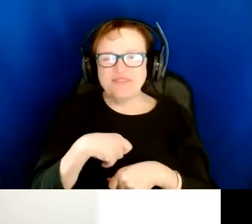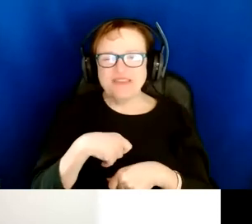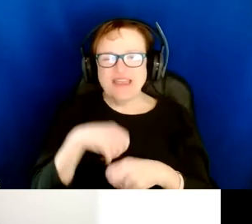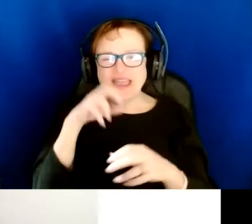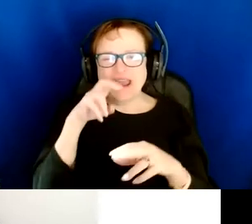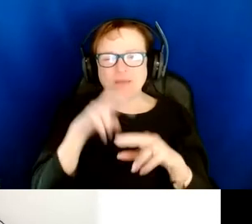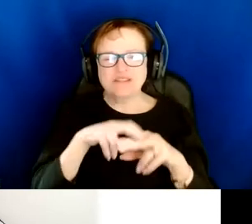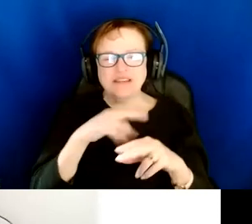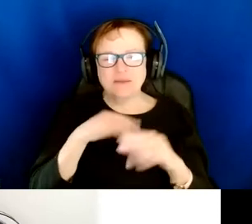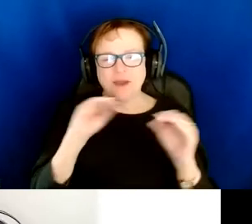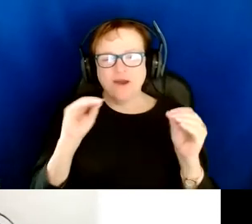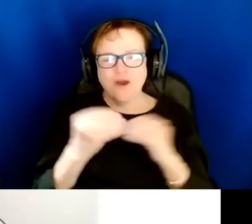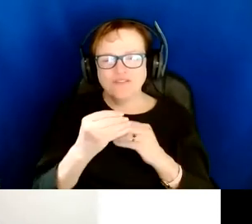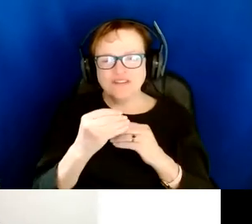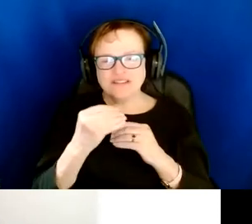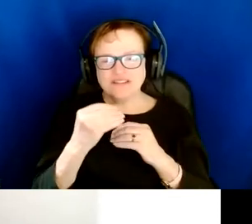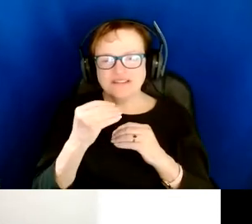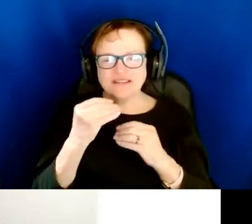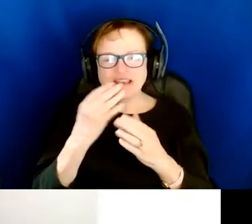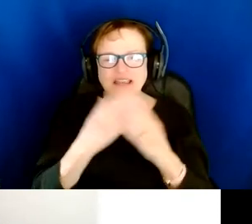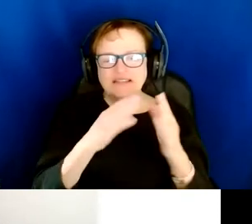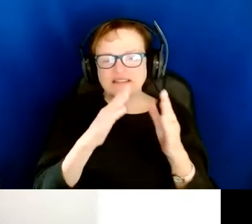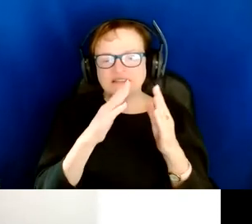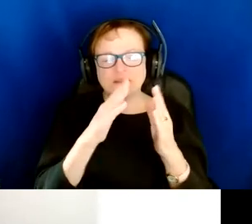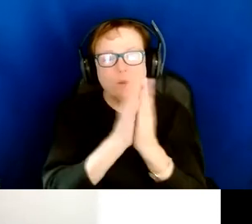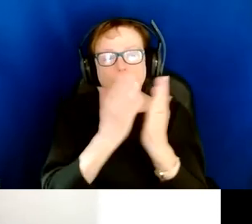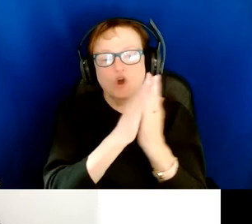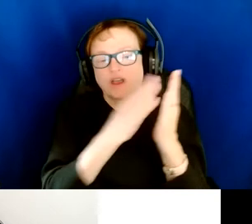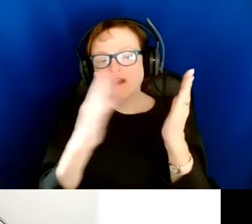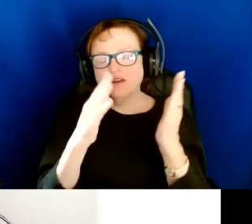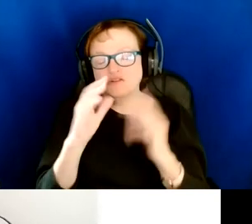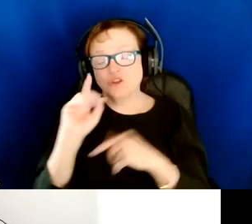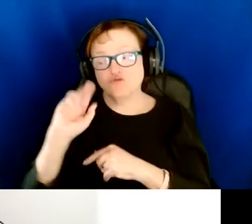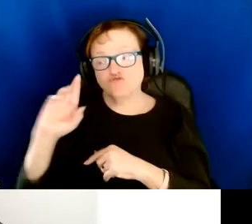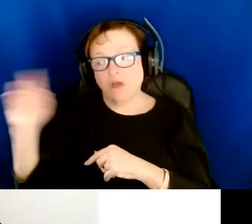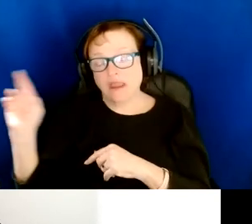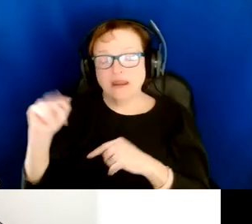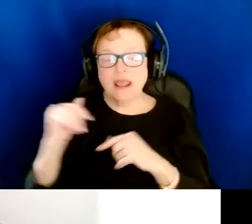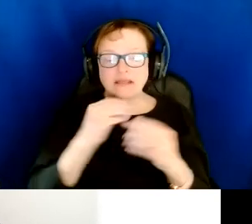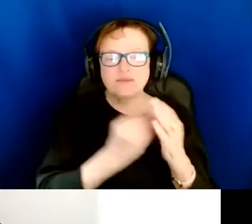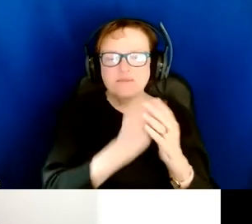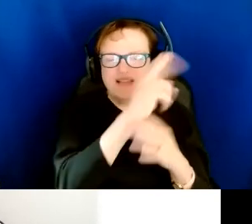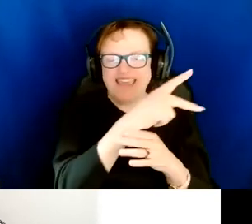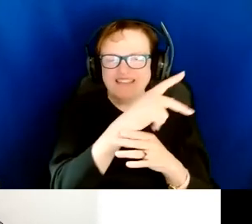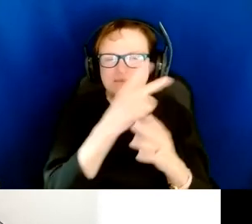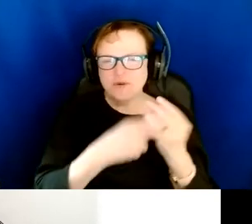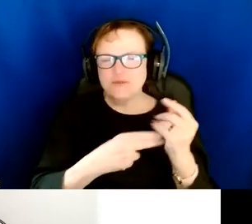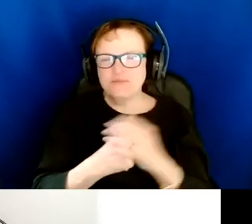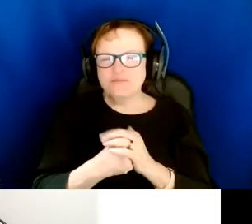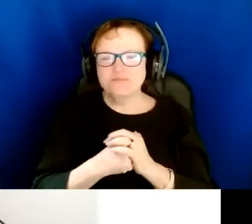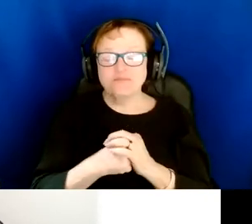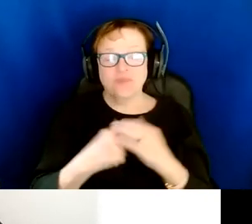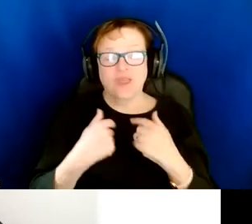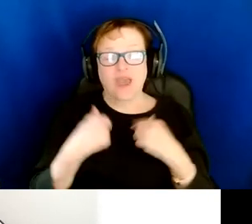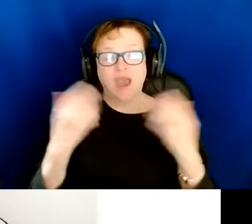in my office which has some a bookcase to my to my right and some plants um i am here to talk to